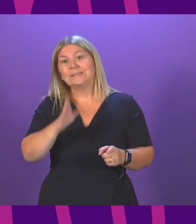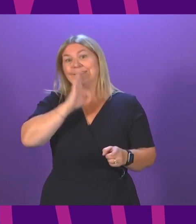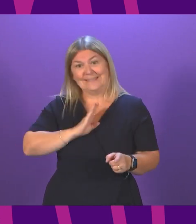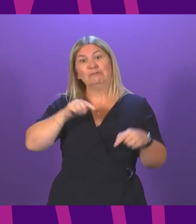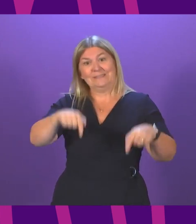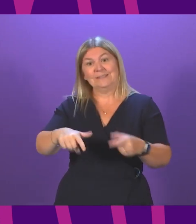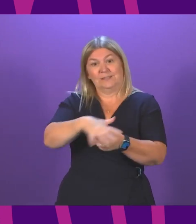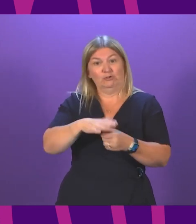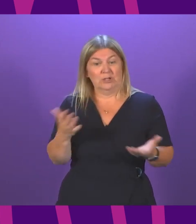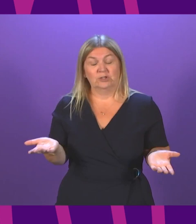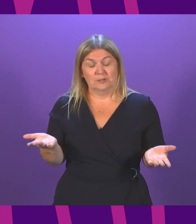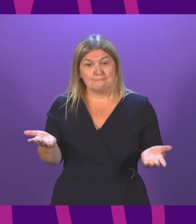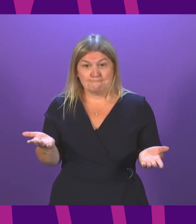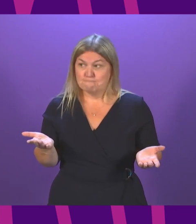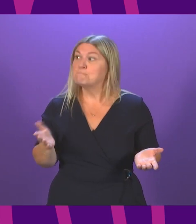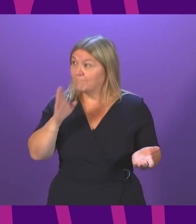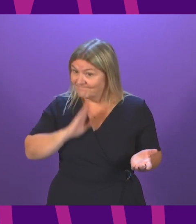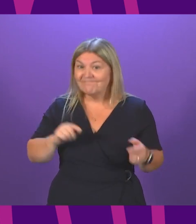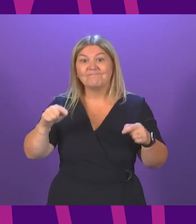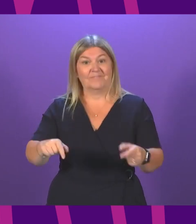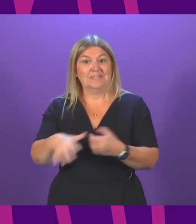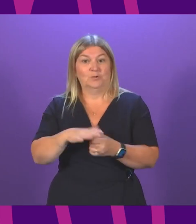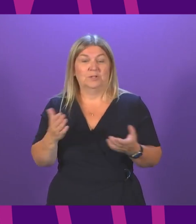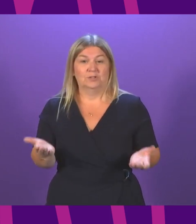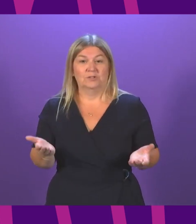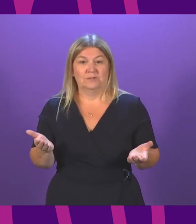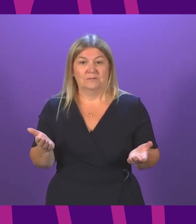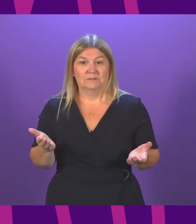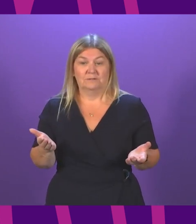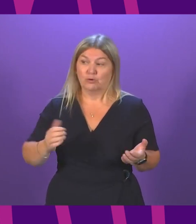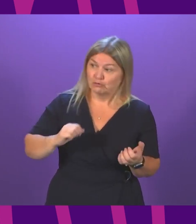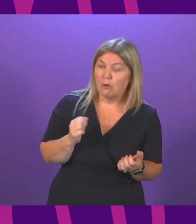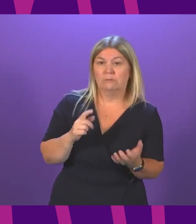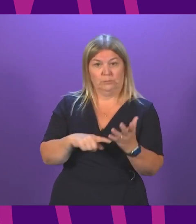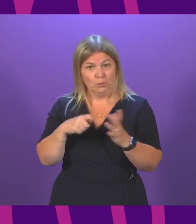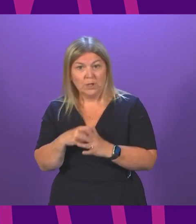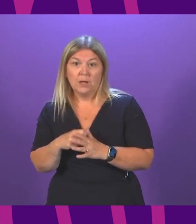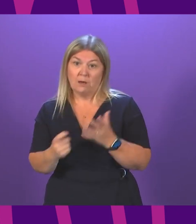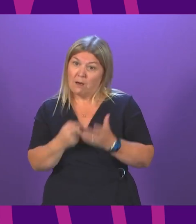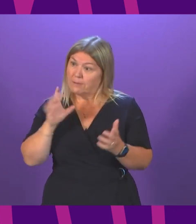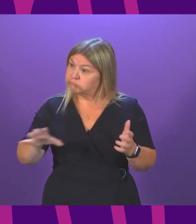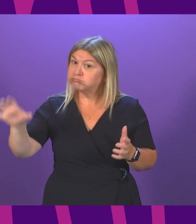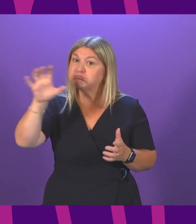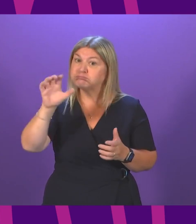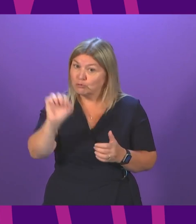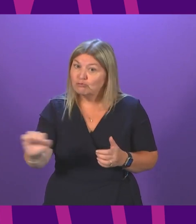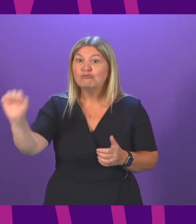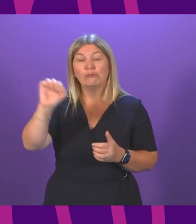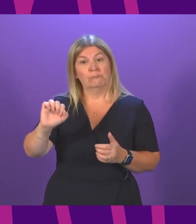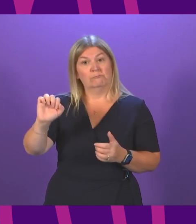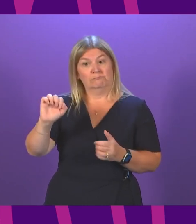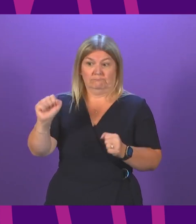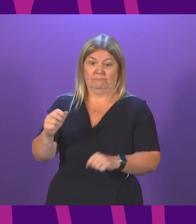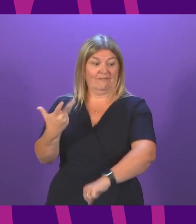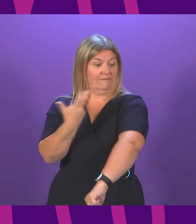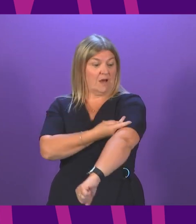situation, a really serious situation again, not just for Scotland, for the UK, for many countries across Europe, where vaccine certification